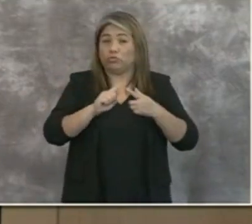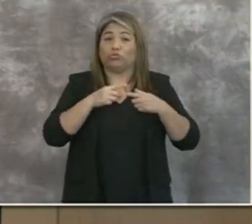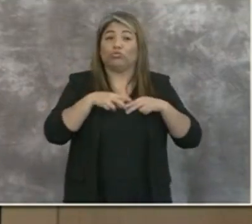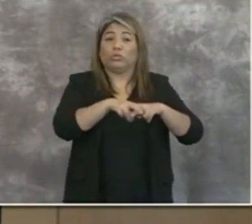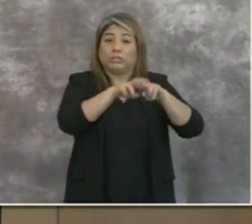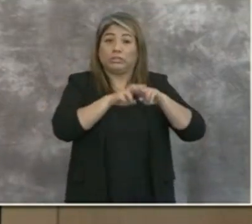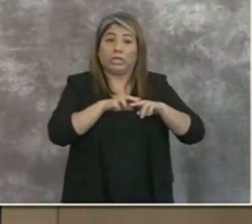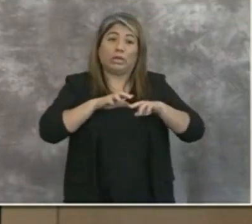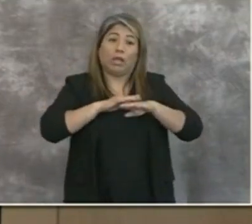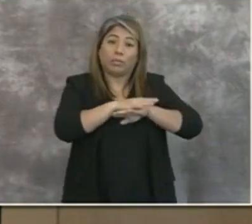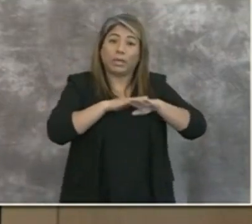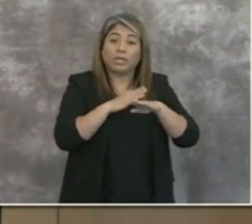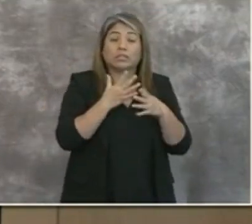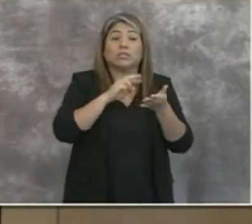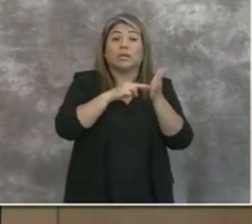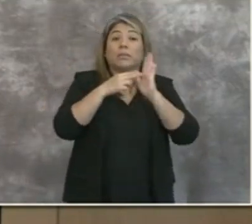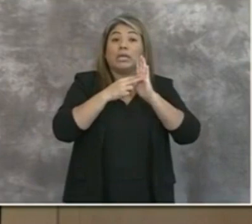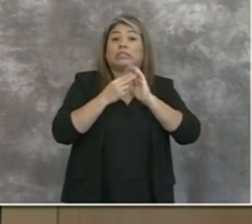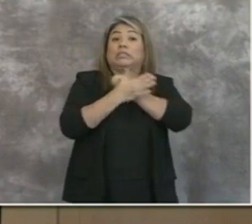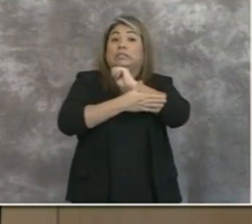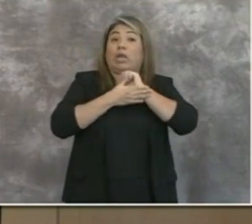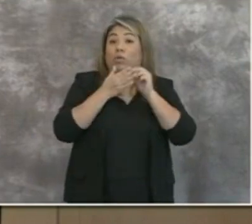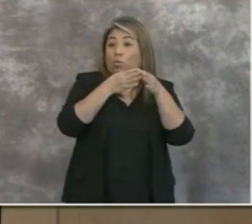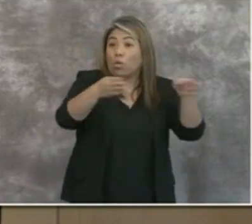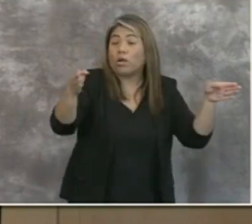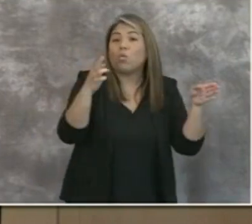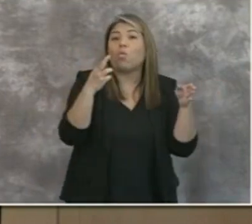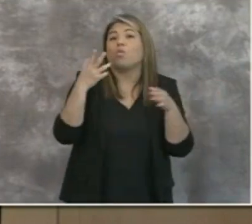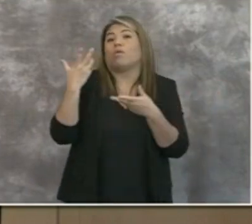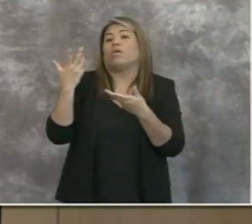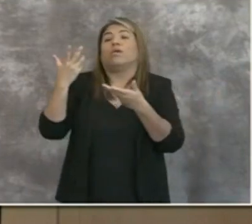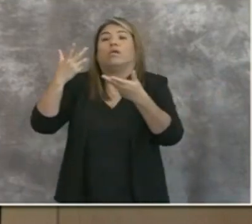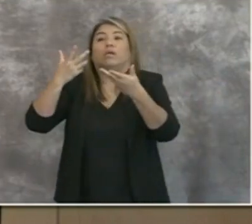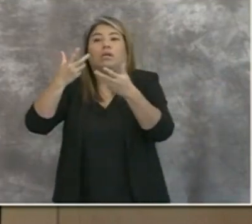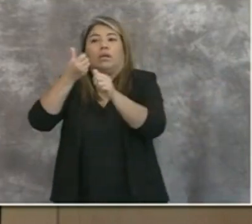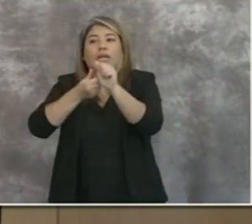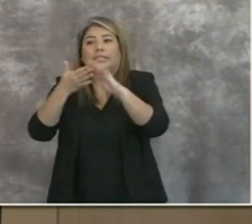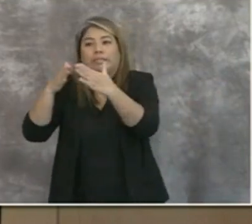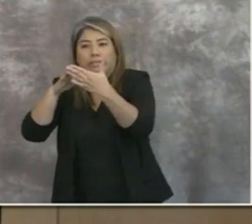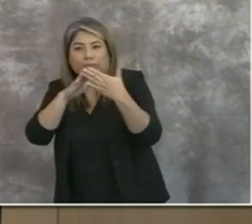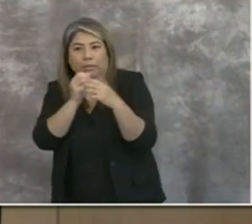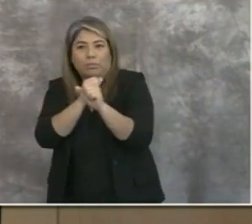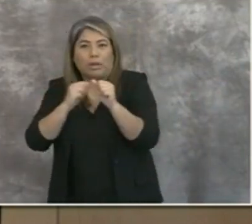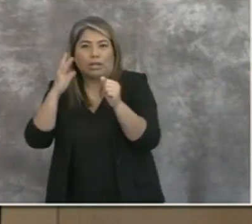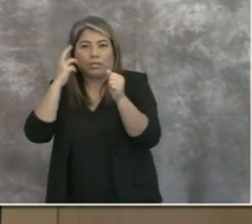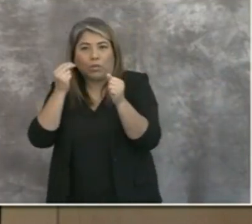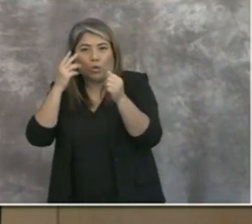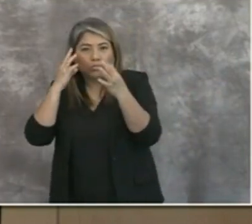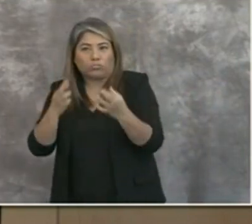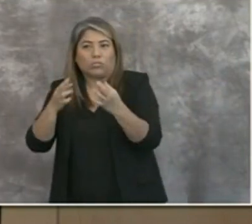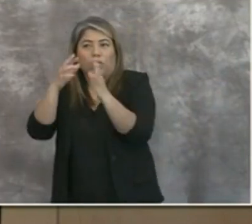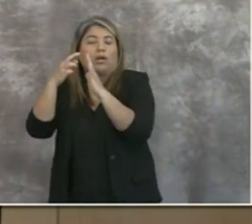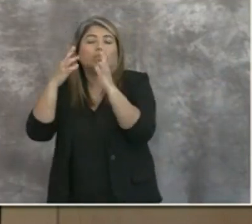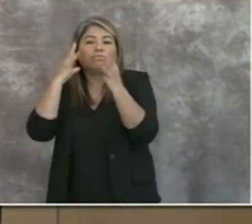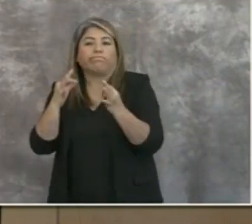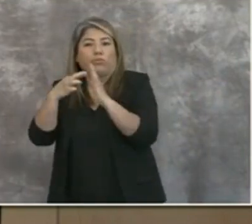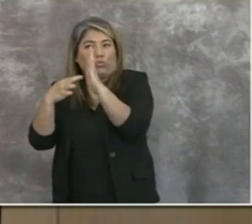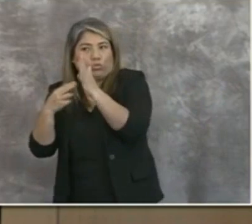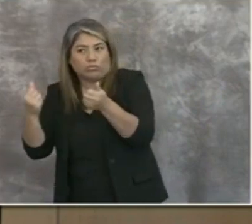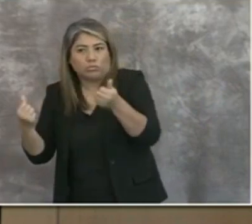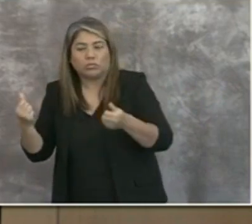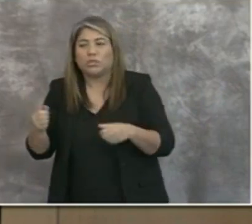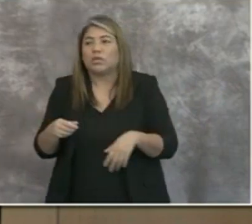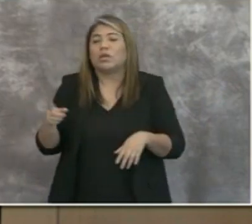the beach apply countywide, or do the jurisdictions each make their own rules? So I think